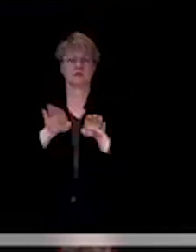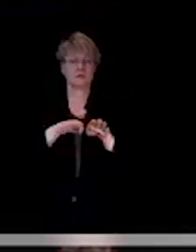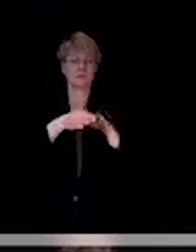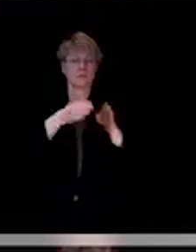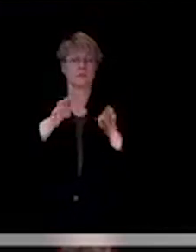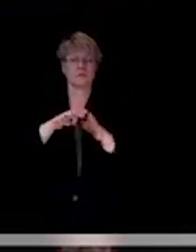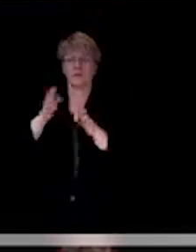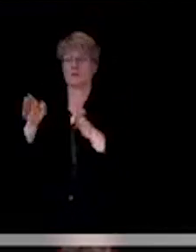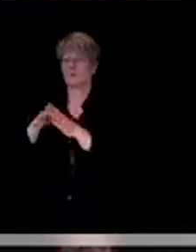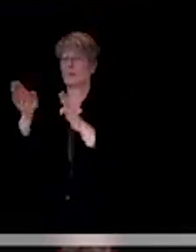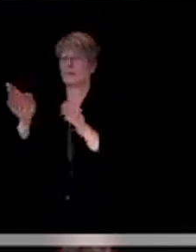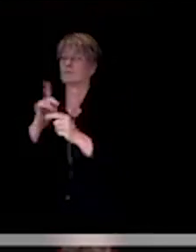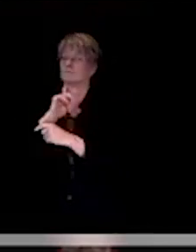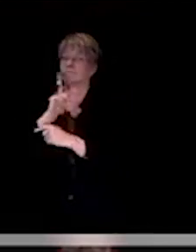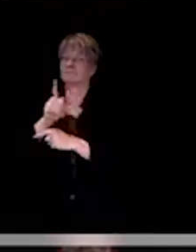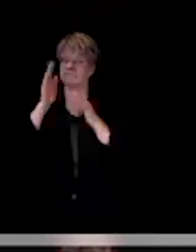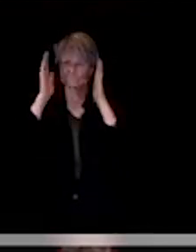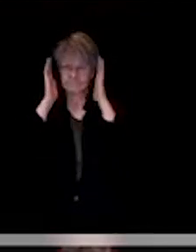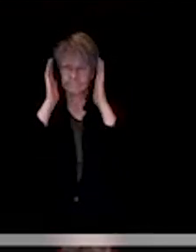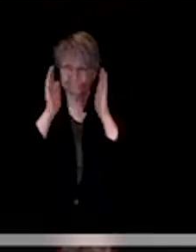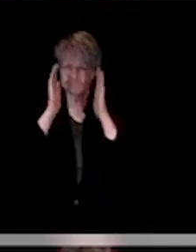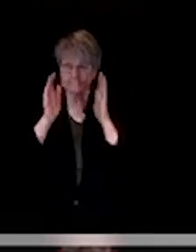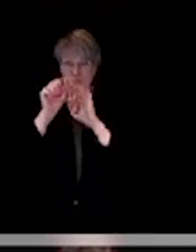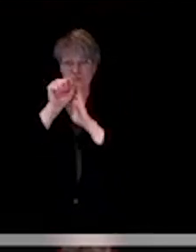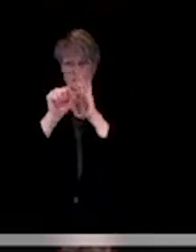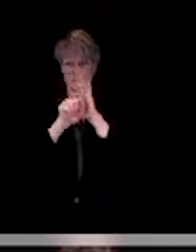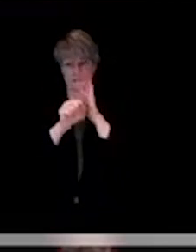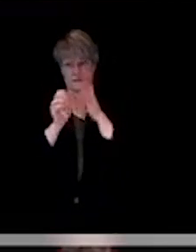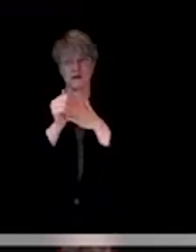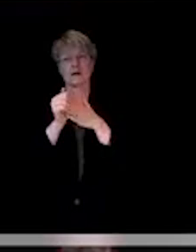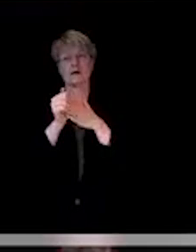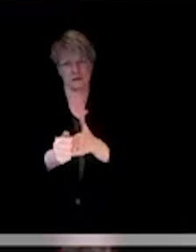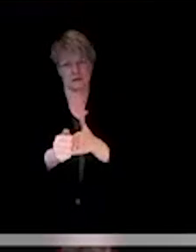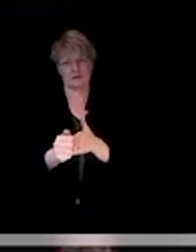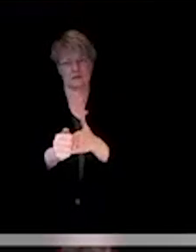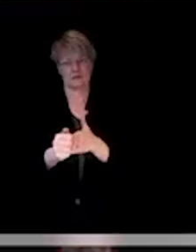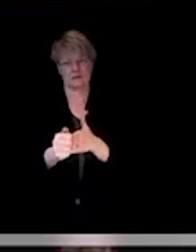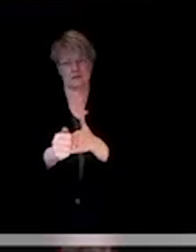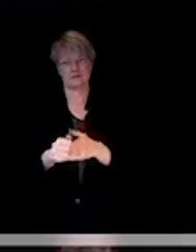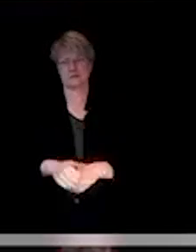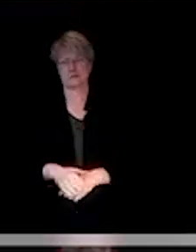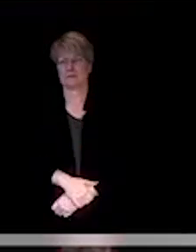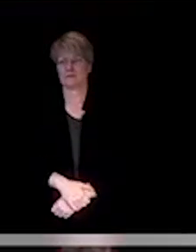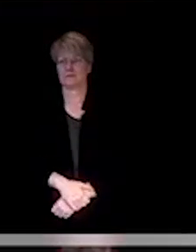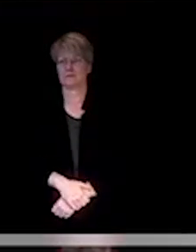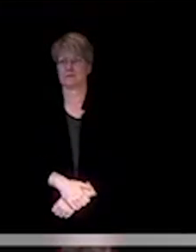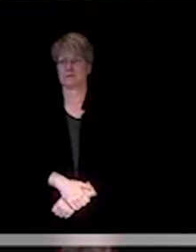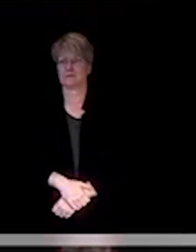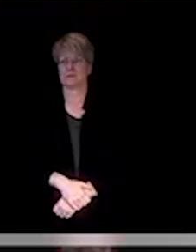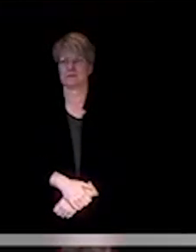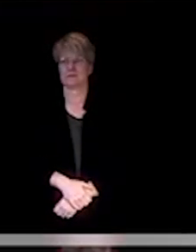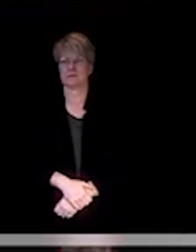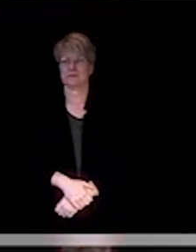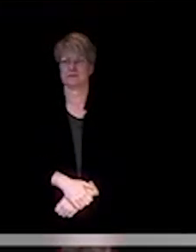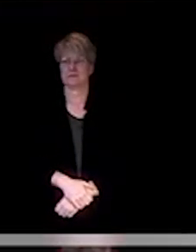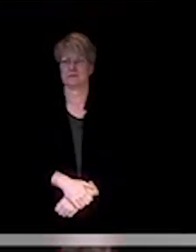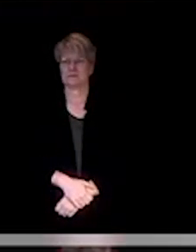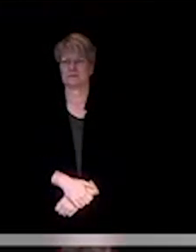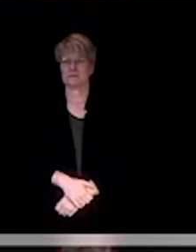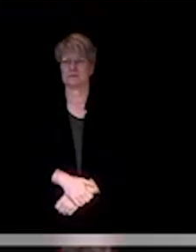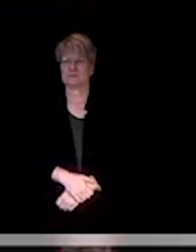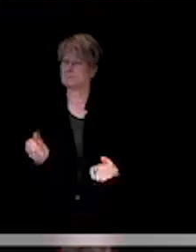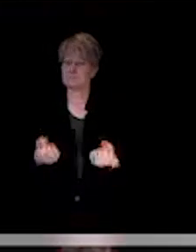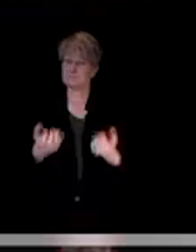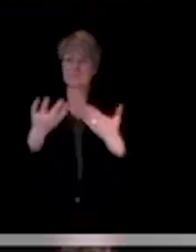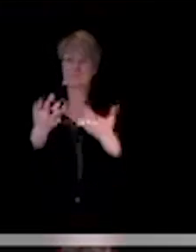sure that they're paying attention and adhering to the state guidance. And so, many of those do include use of cloth or other face coverings depending